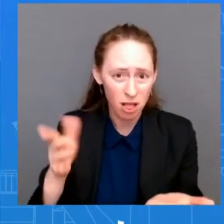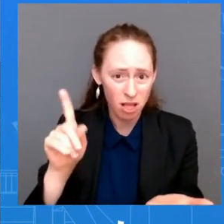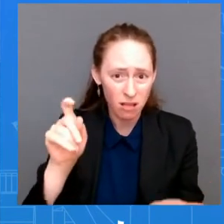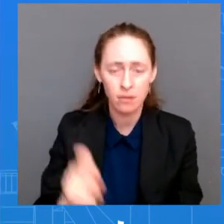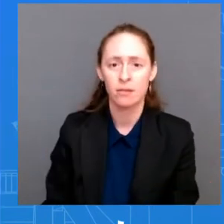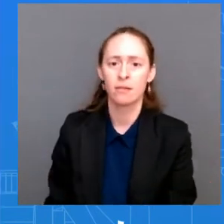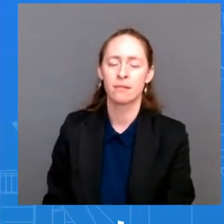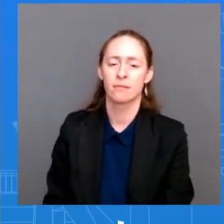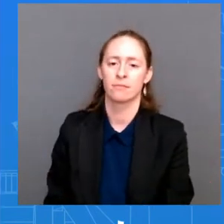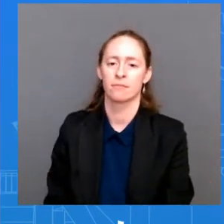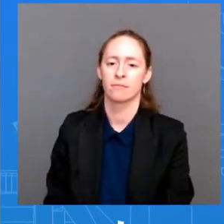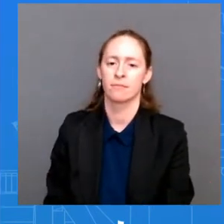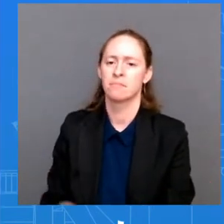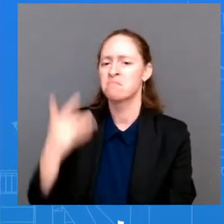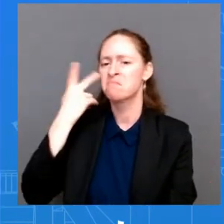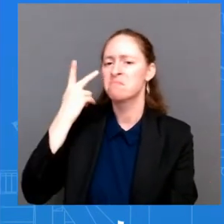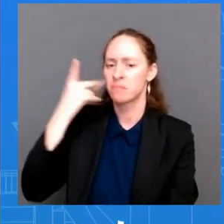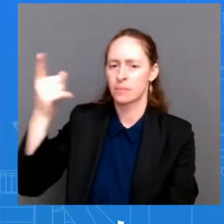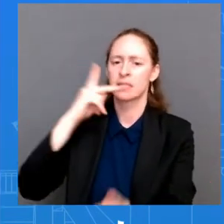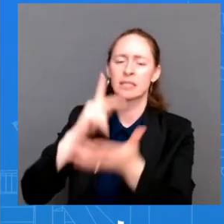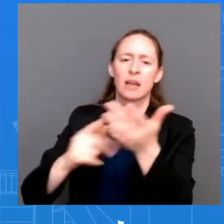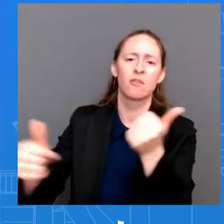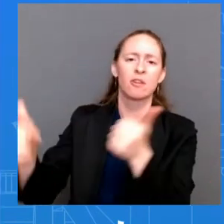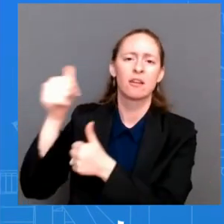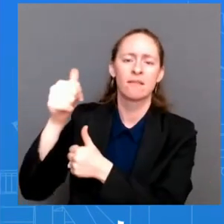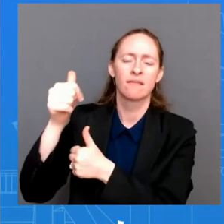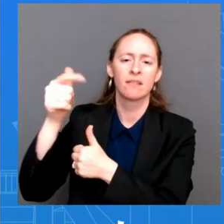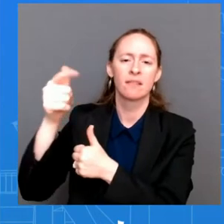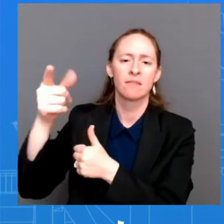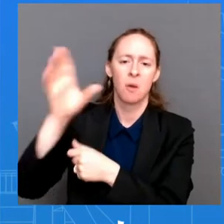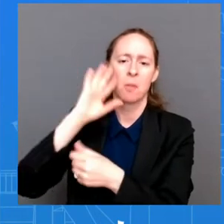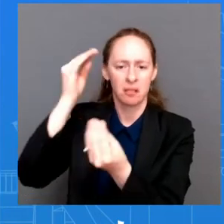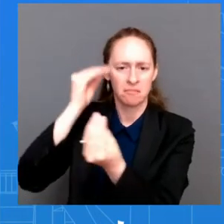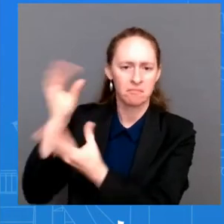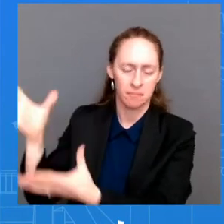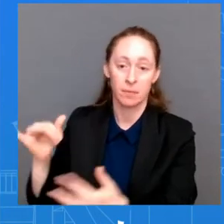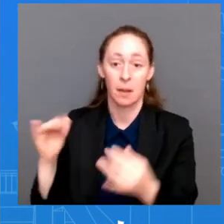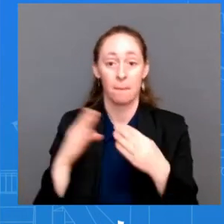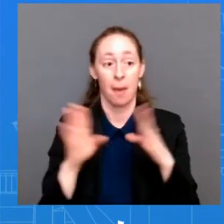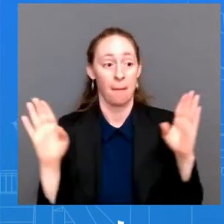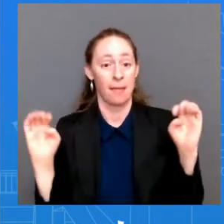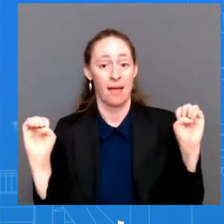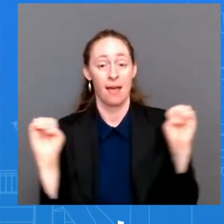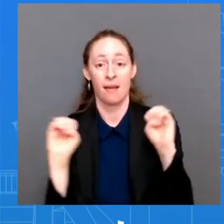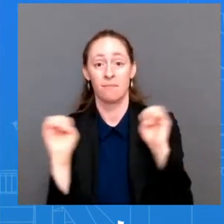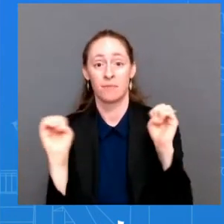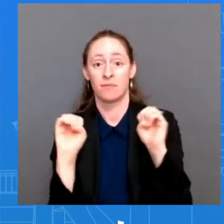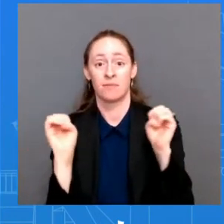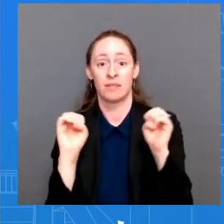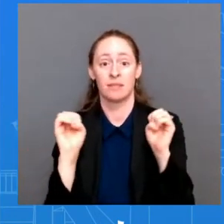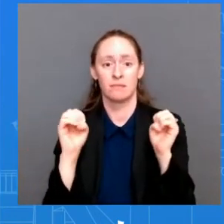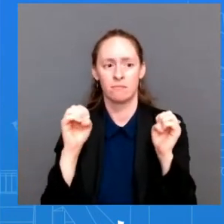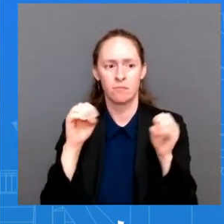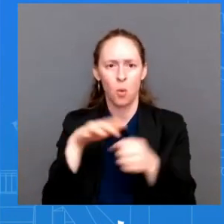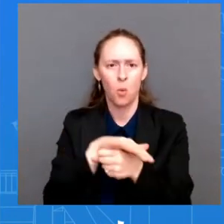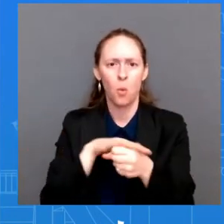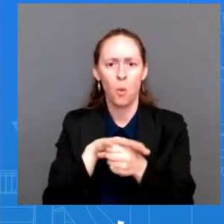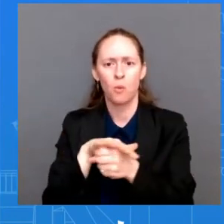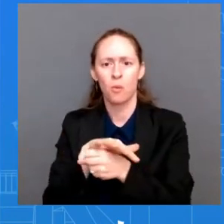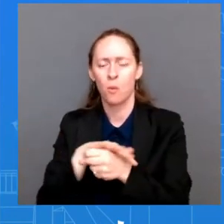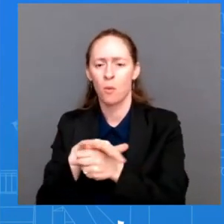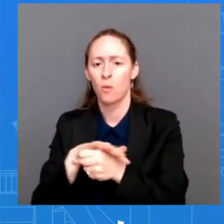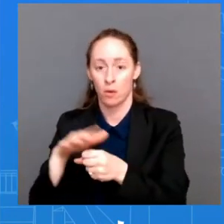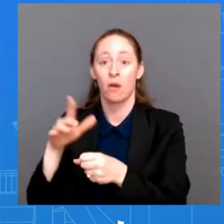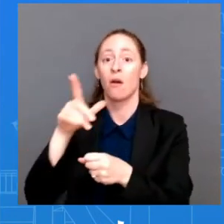think? So when it comes to a public health emergency, that is a decision that is made by Secretary Becerra. That is not made